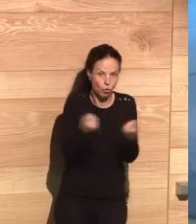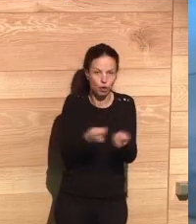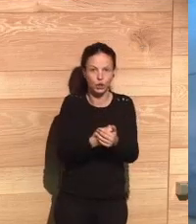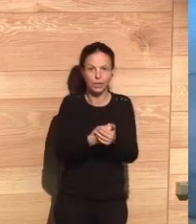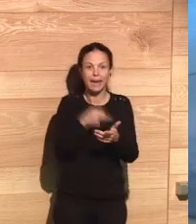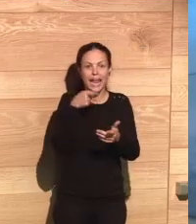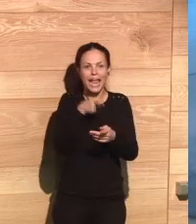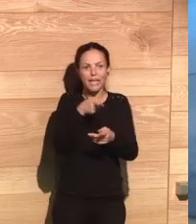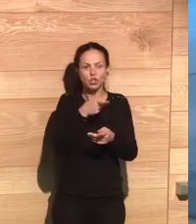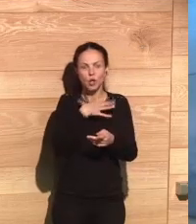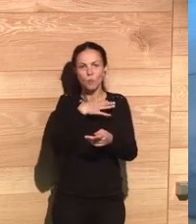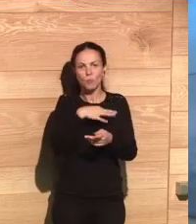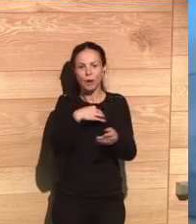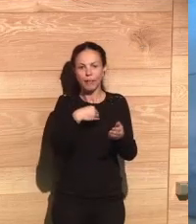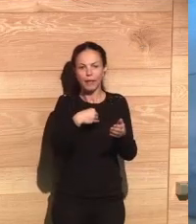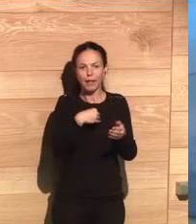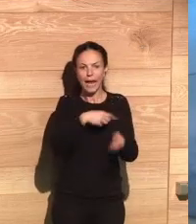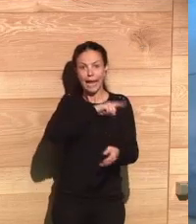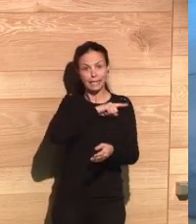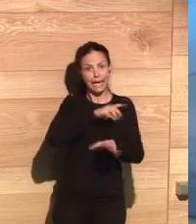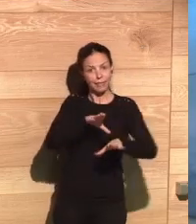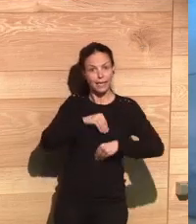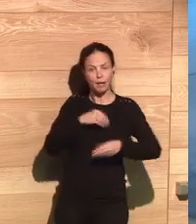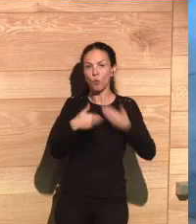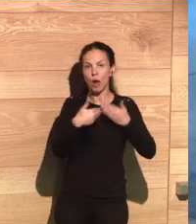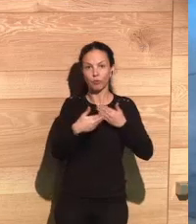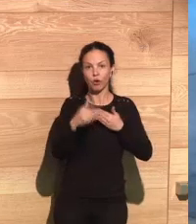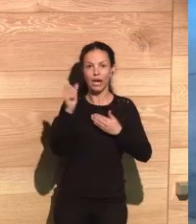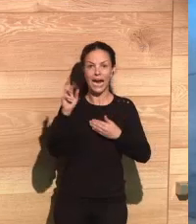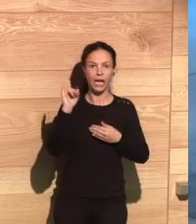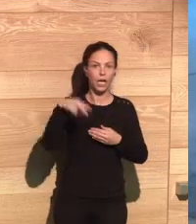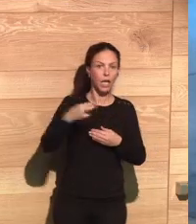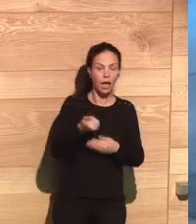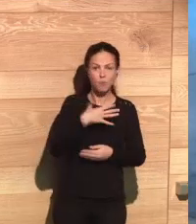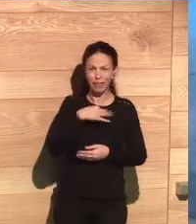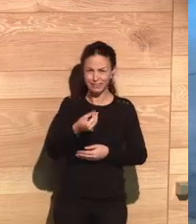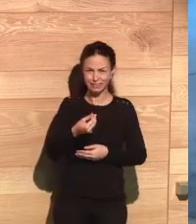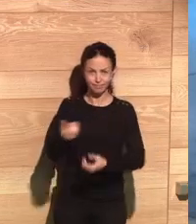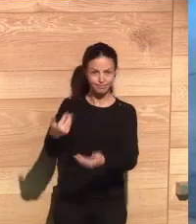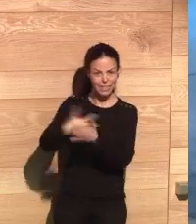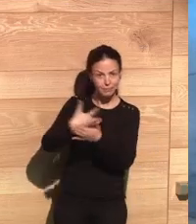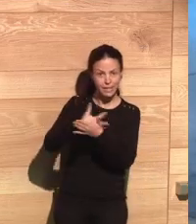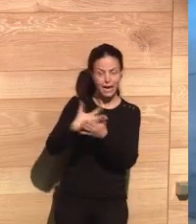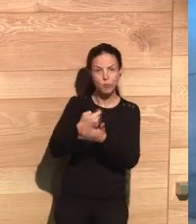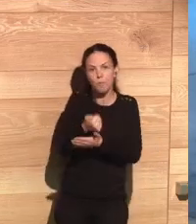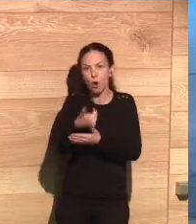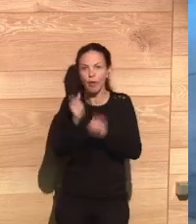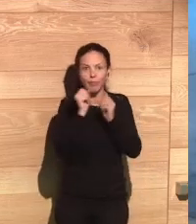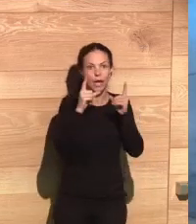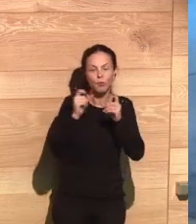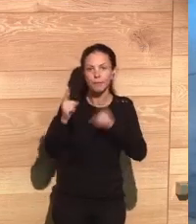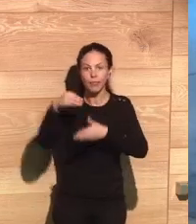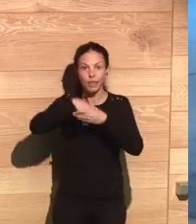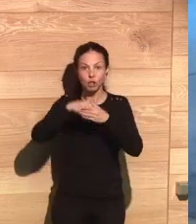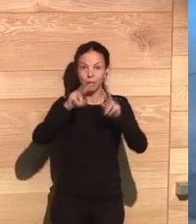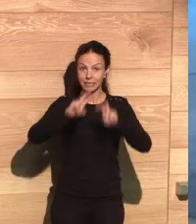services such as advertising and to what extent this can be acceptable. Would you like to, Karina, would you like to share with us the